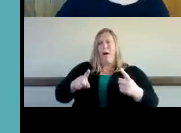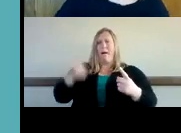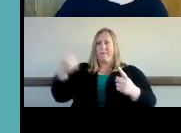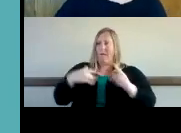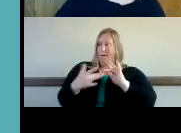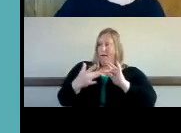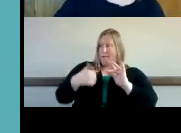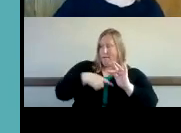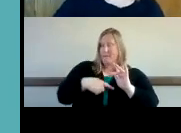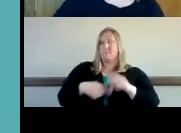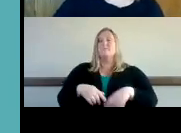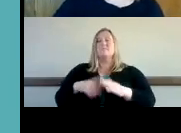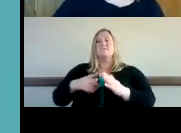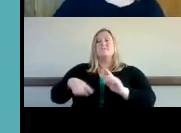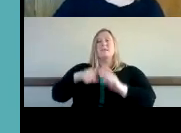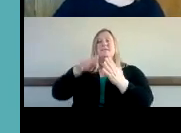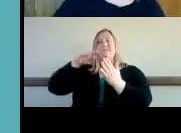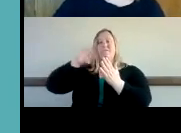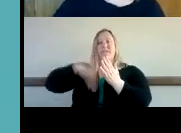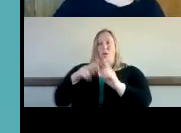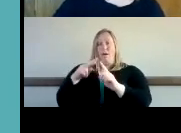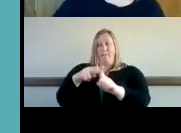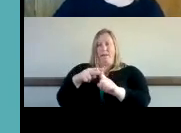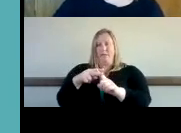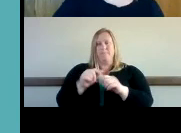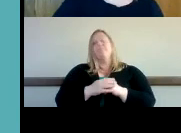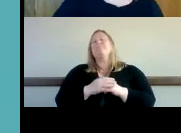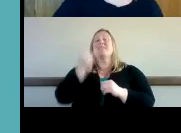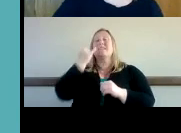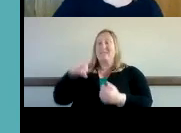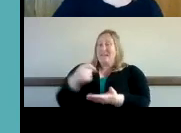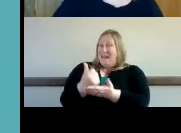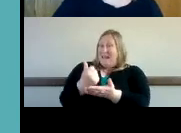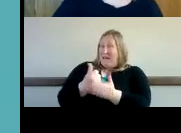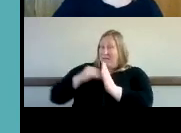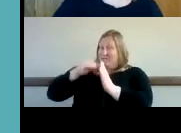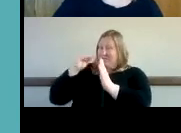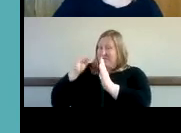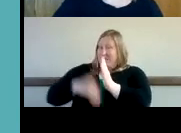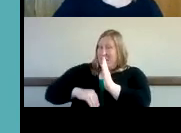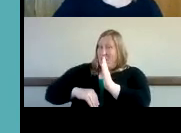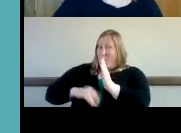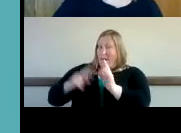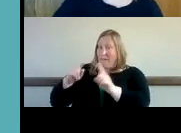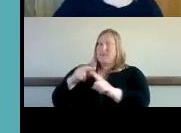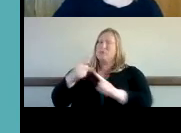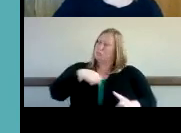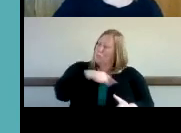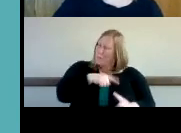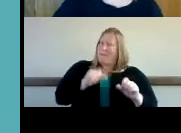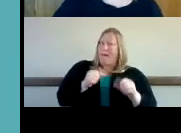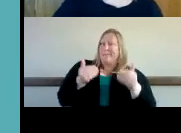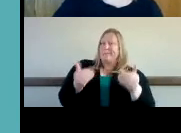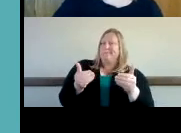complete the application if they need assistance completing that application we are available to do that